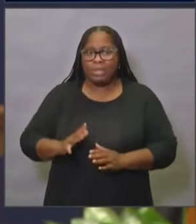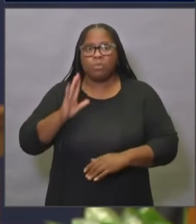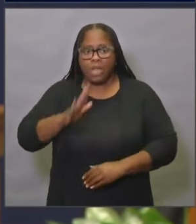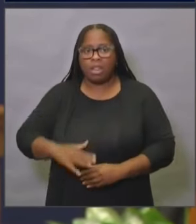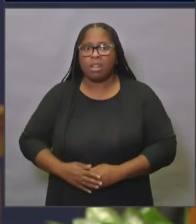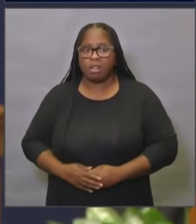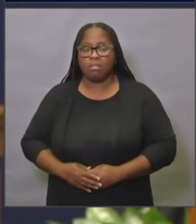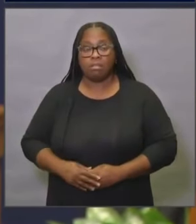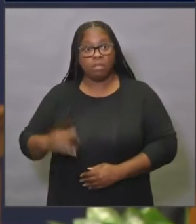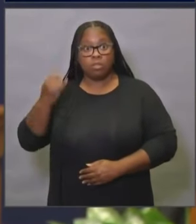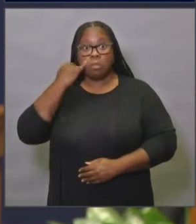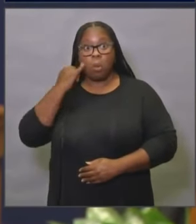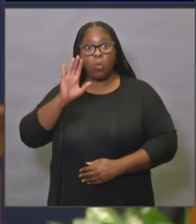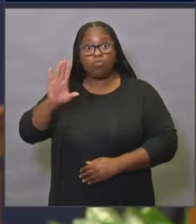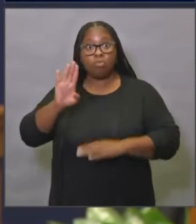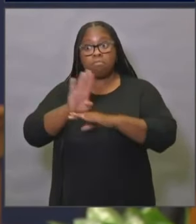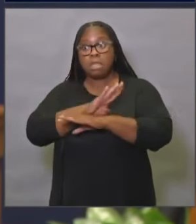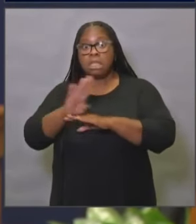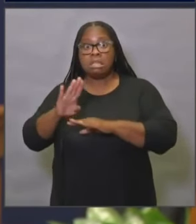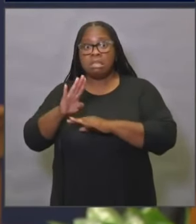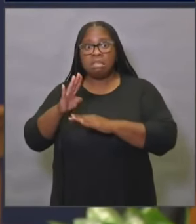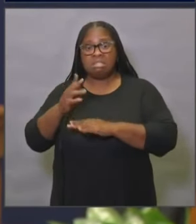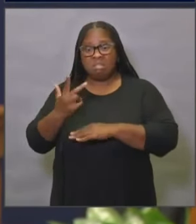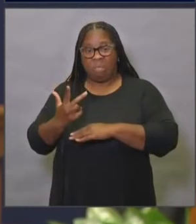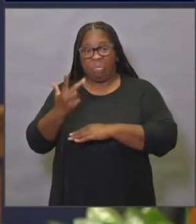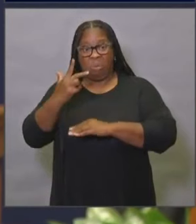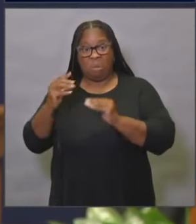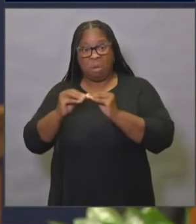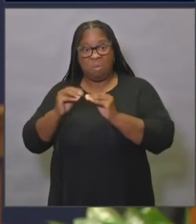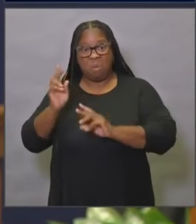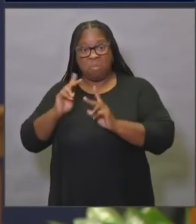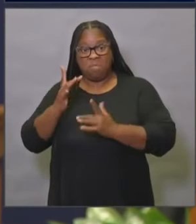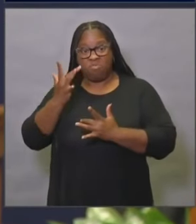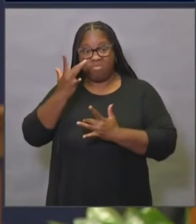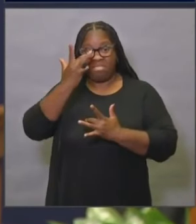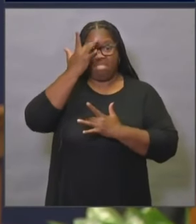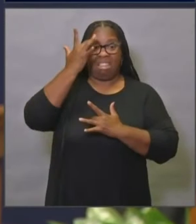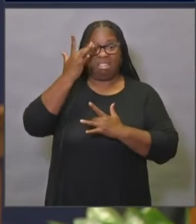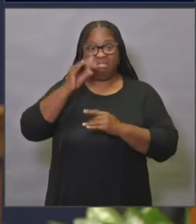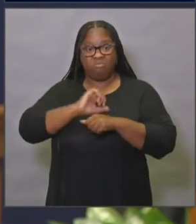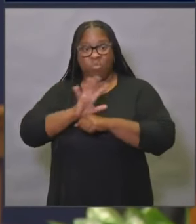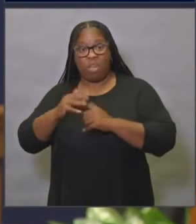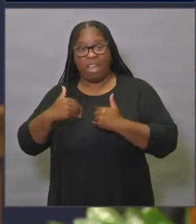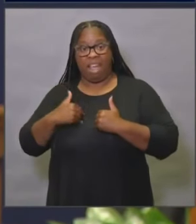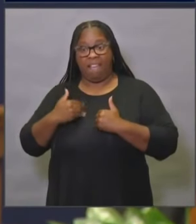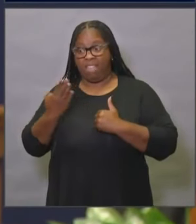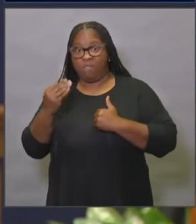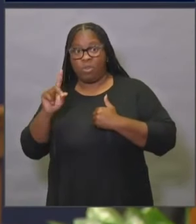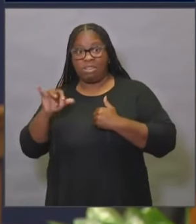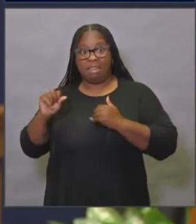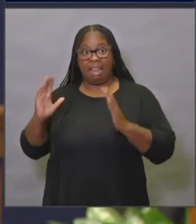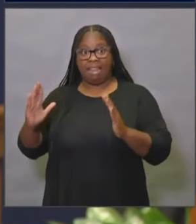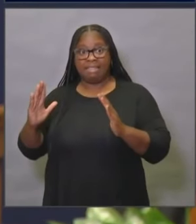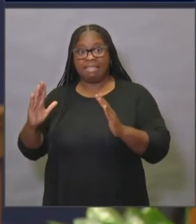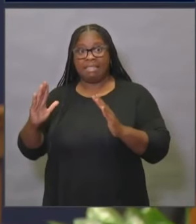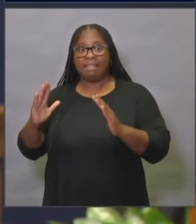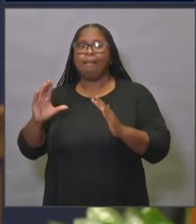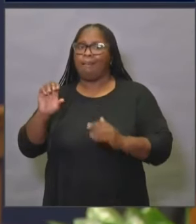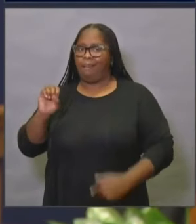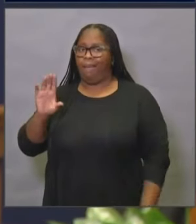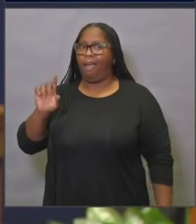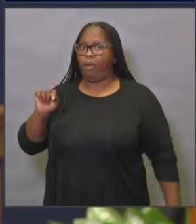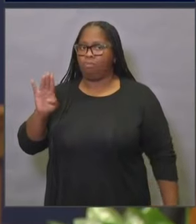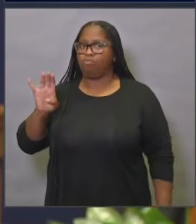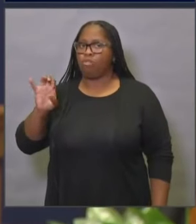alerting us if your business may have an outbreak with three or more cases within 14 days. And you do this so we can help you take actions